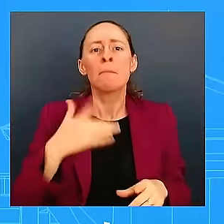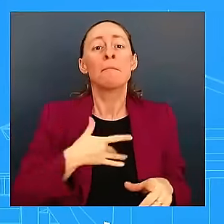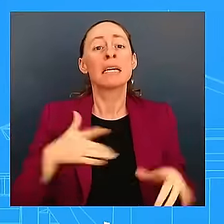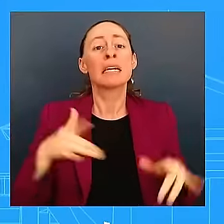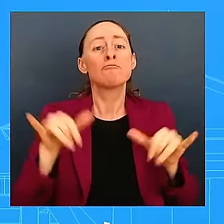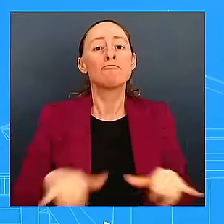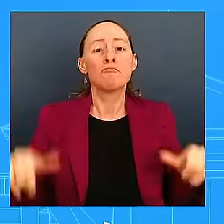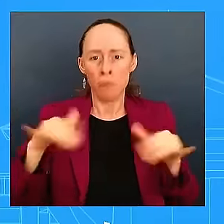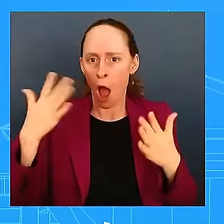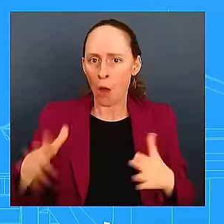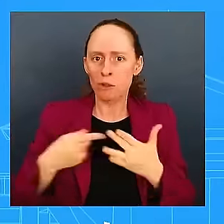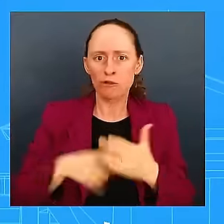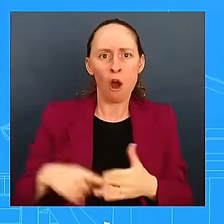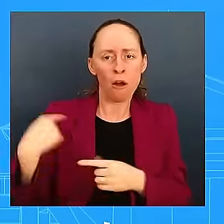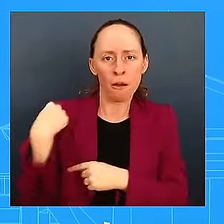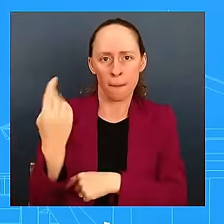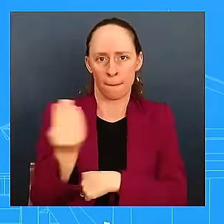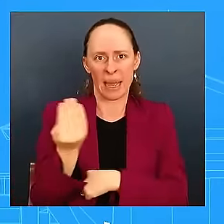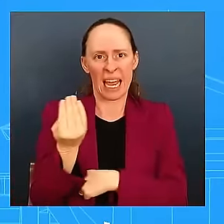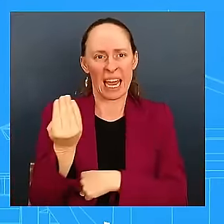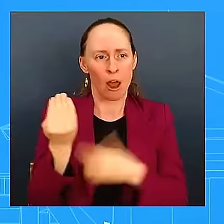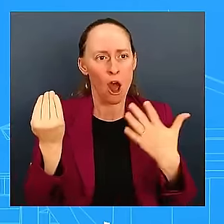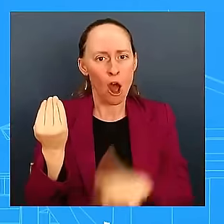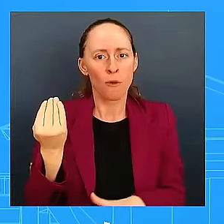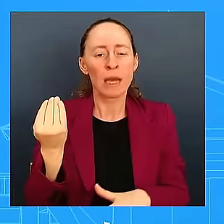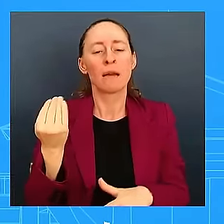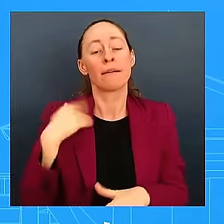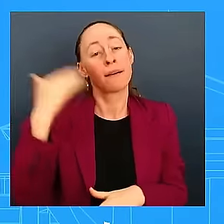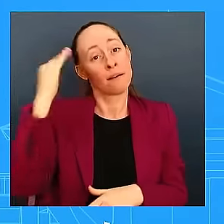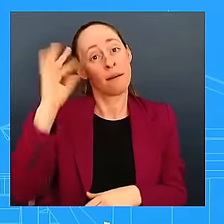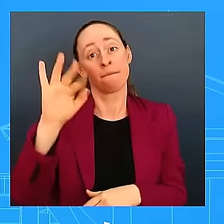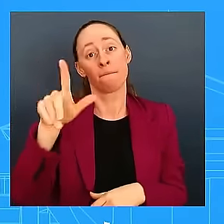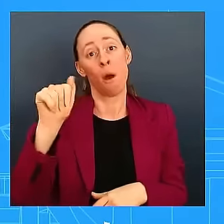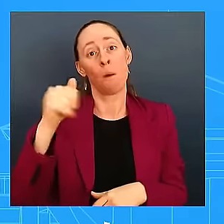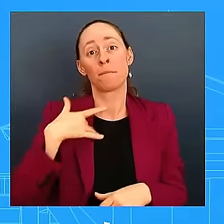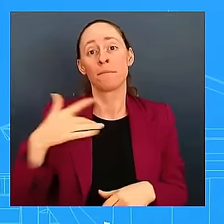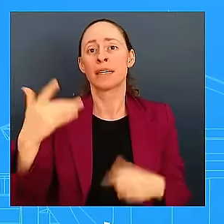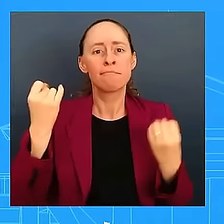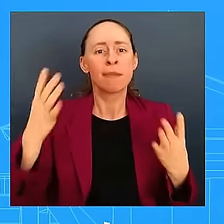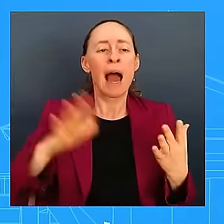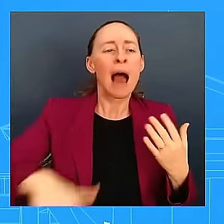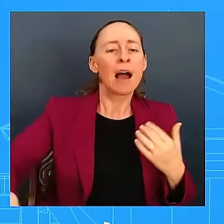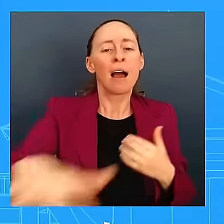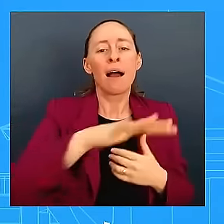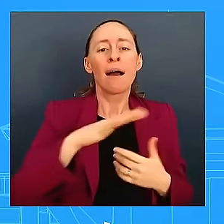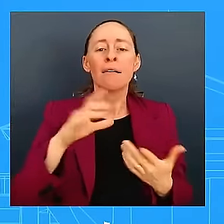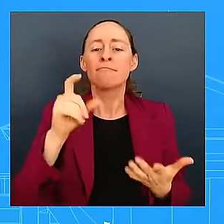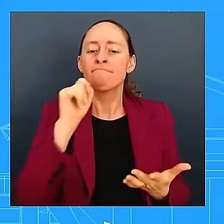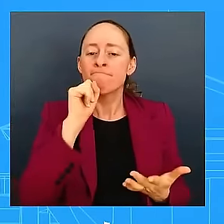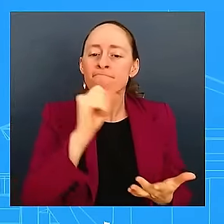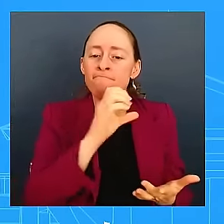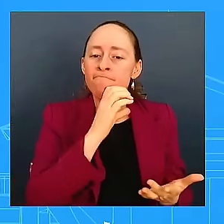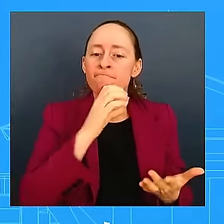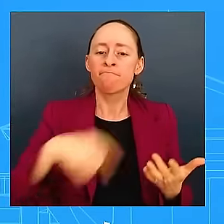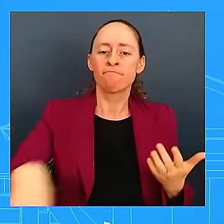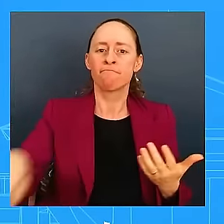vulnerable in Florida. And so that's why we have so many search and rescue teams that are able to come in and augment the really